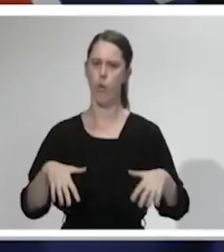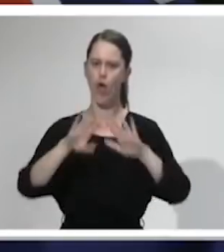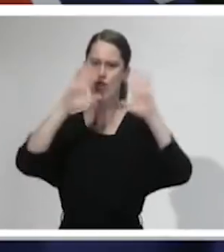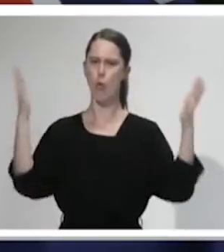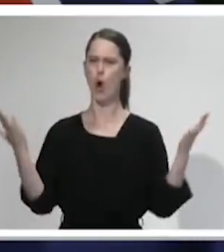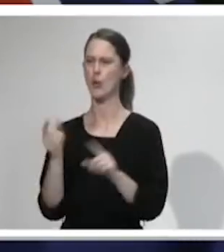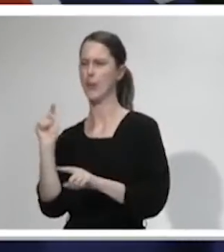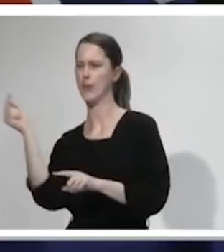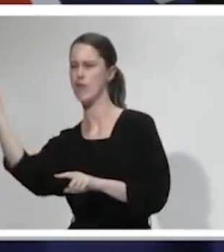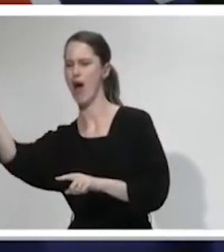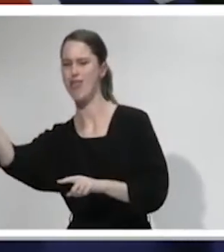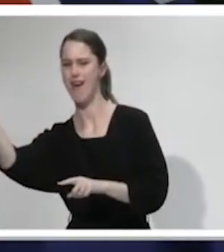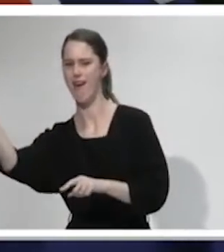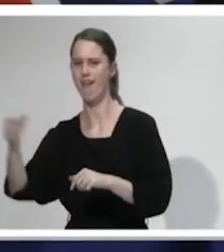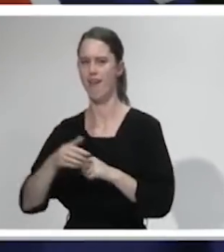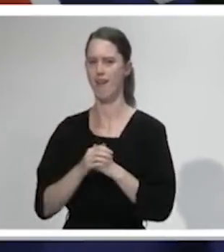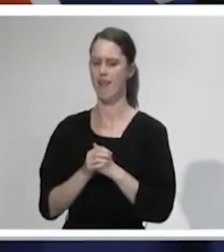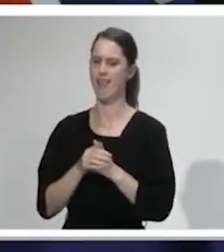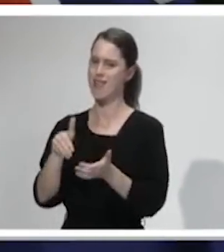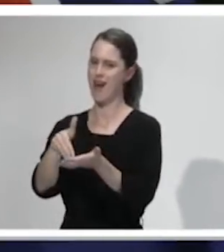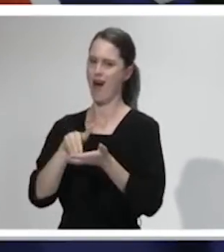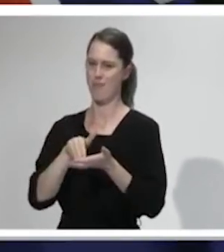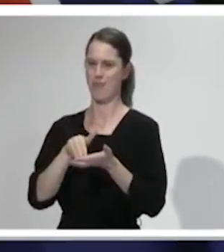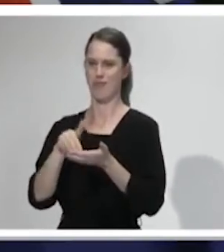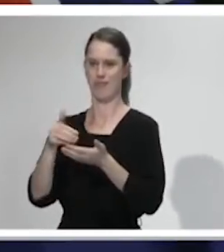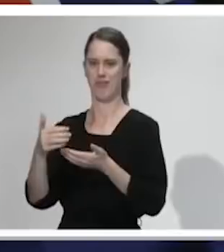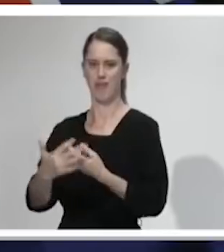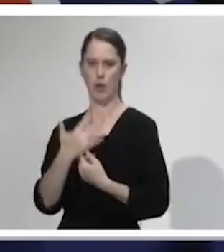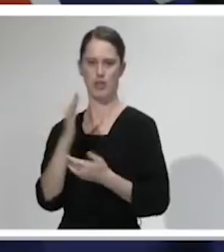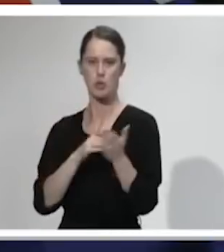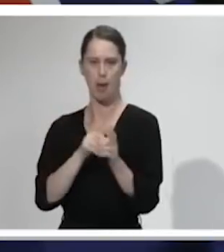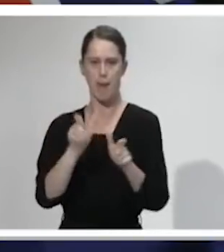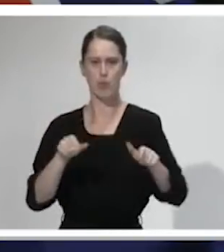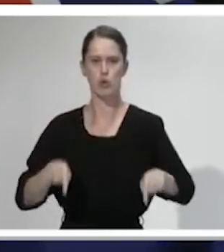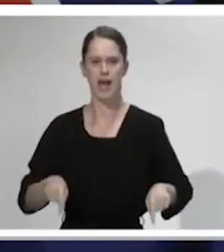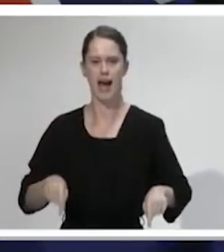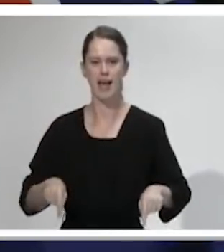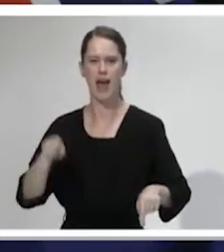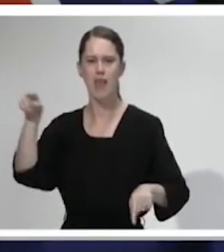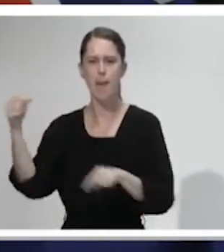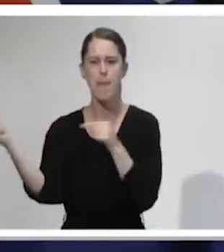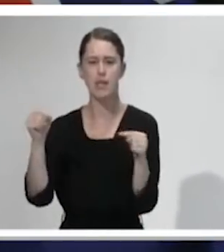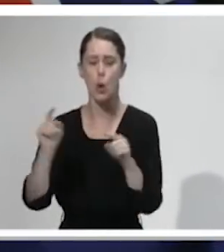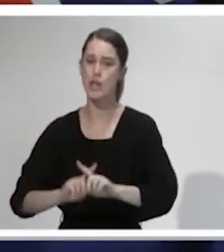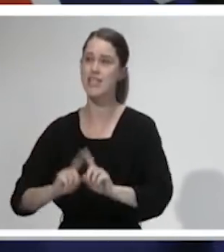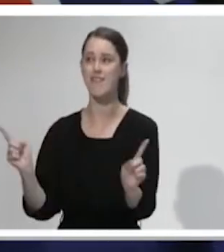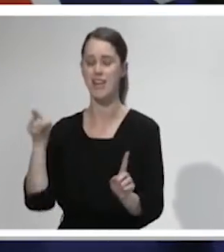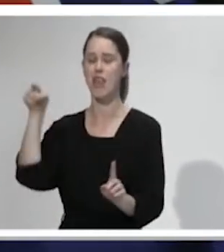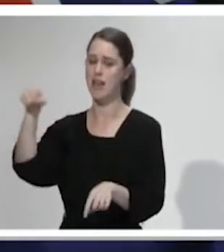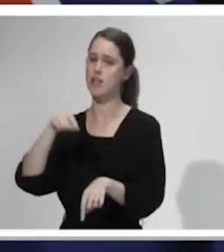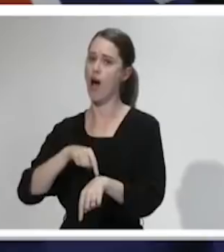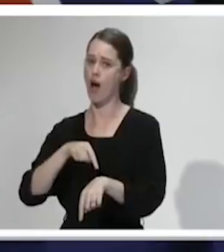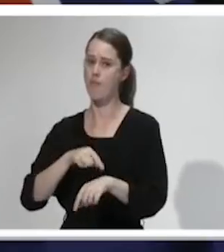away, and helped forge who we are today. It was a very, very different battle than the one we are in now.